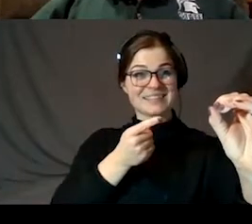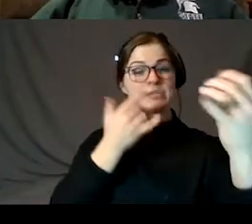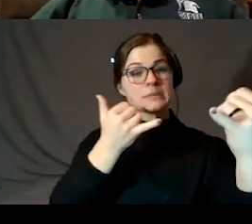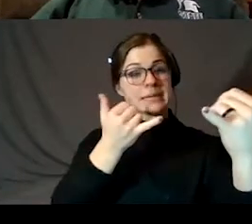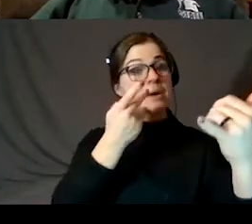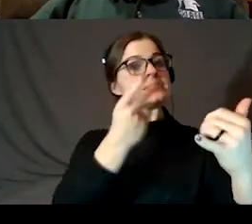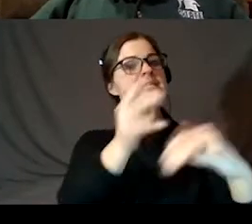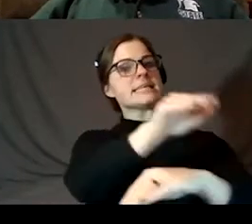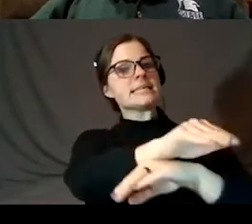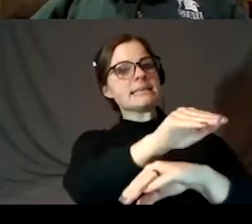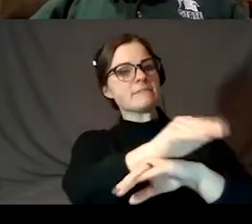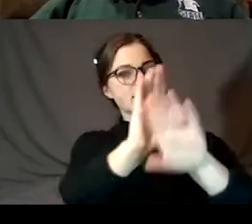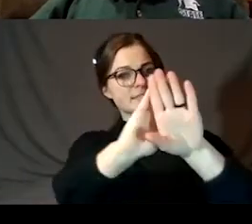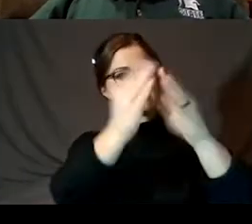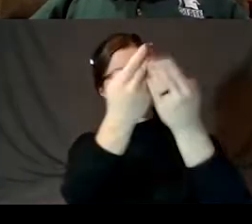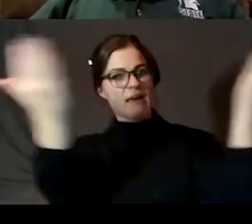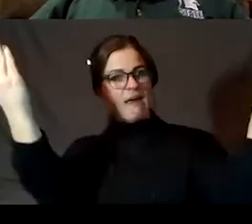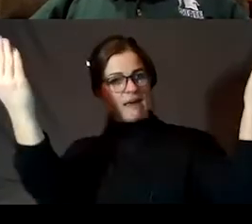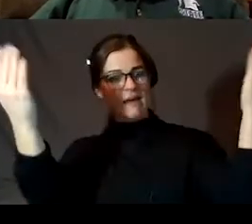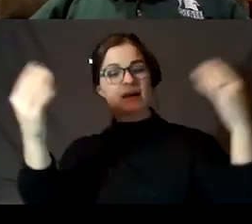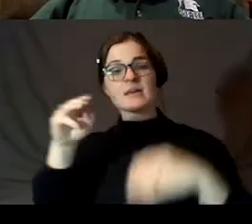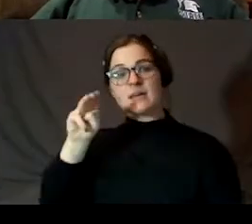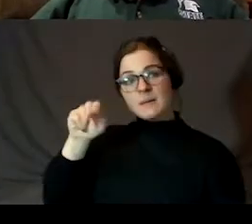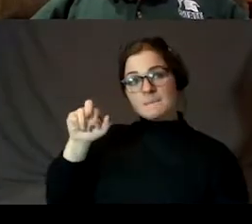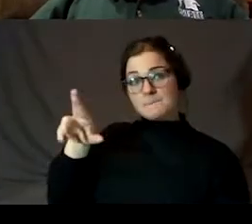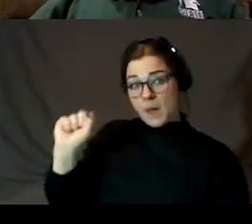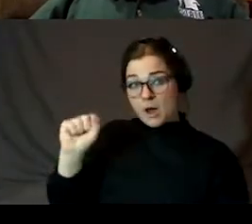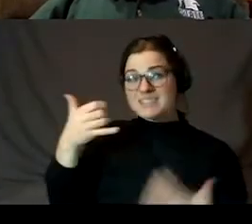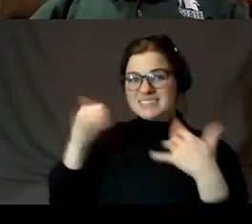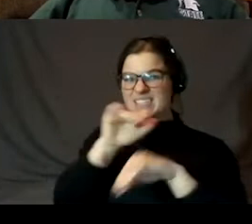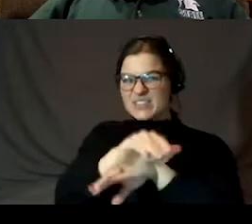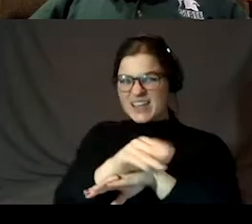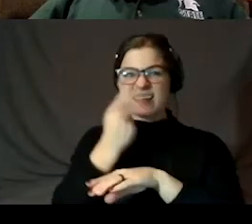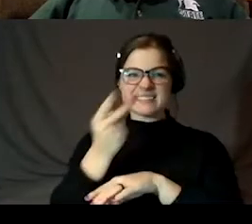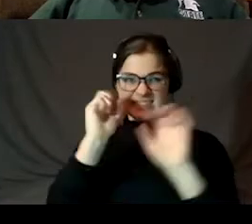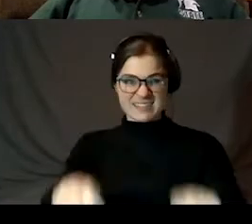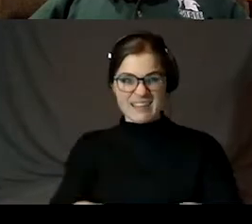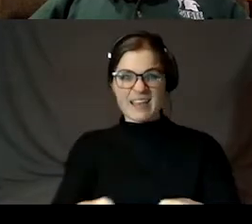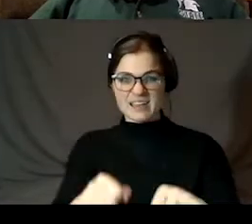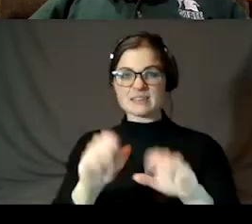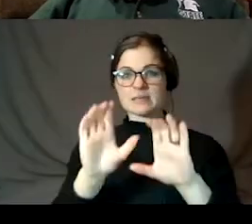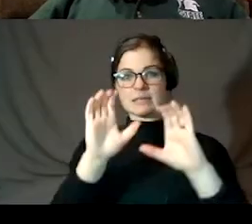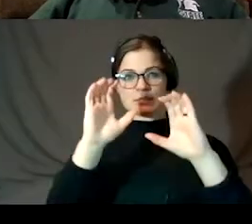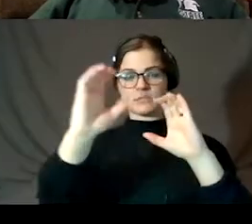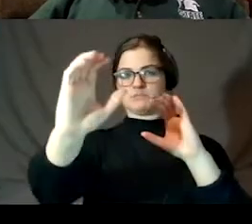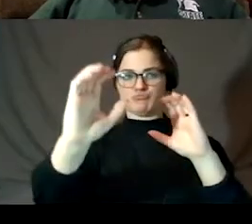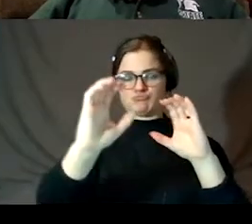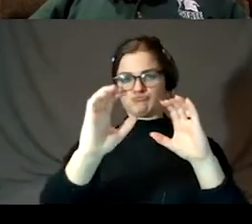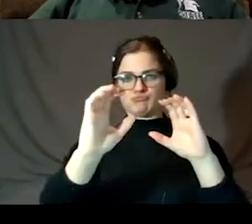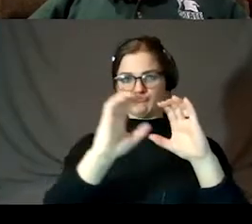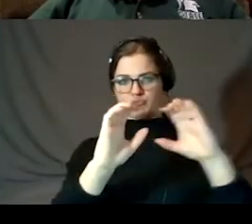evening sky. Mars, still in the evening sky. It's heading this way from our perspective, approaching